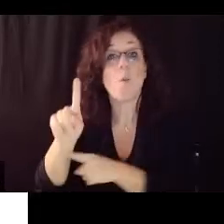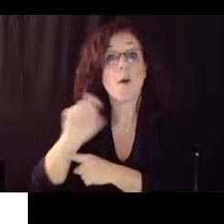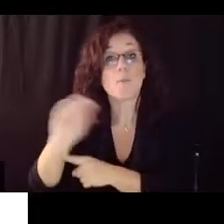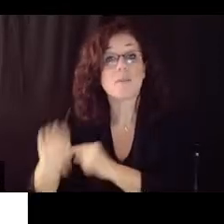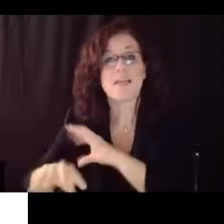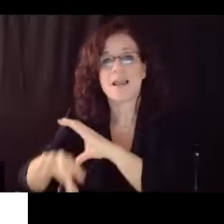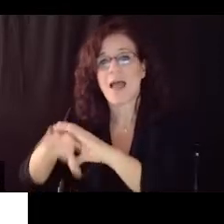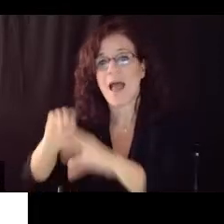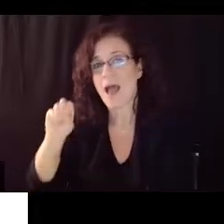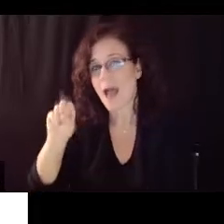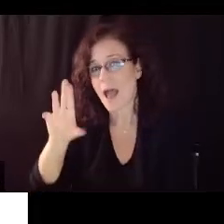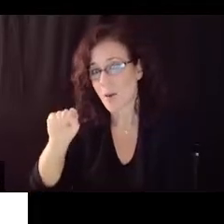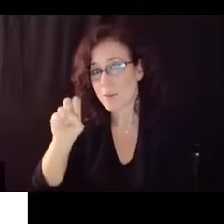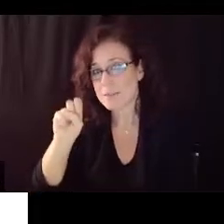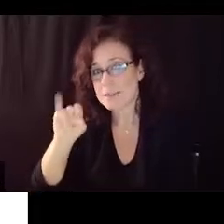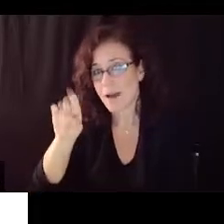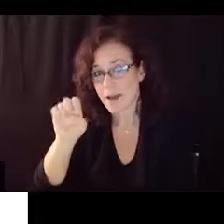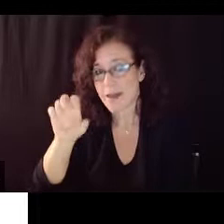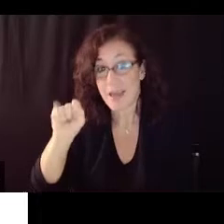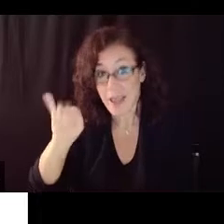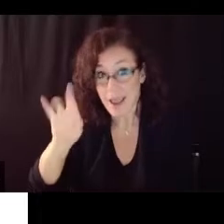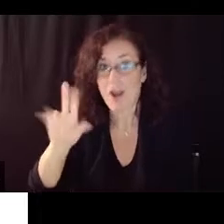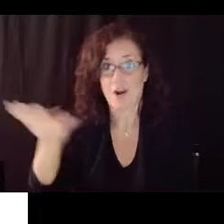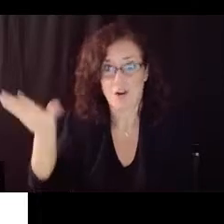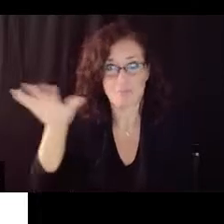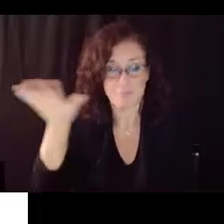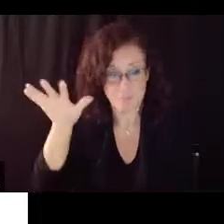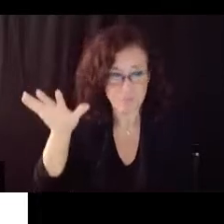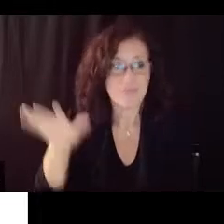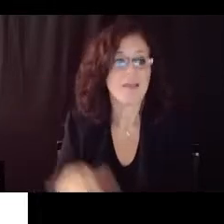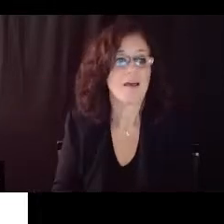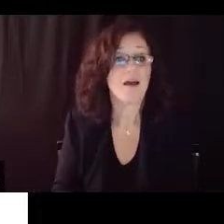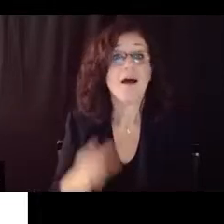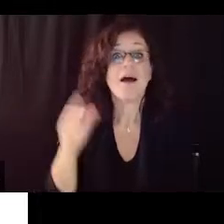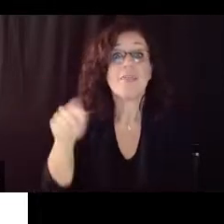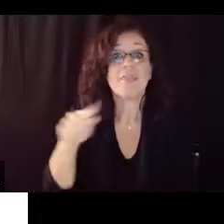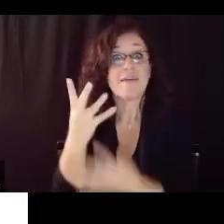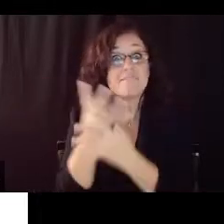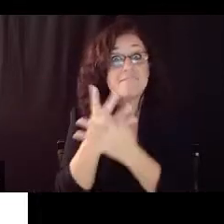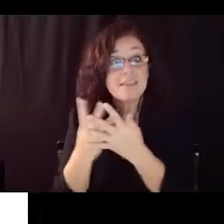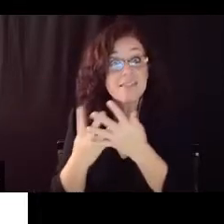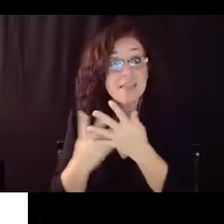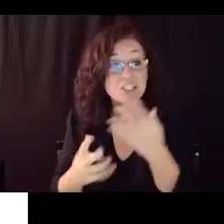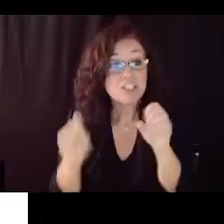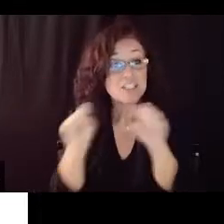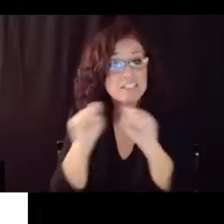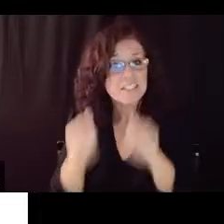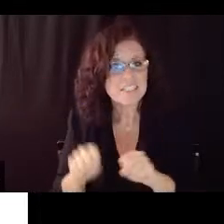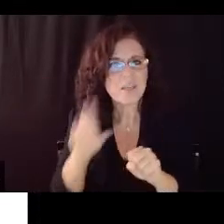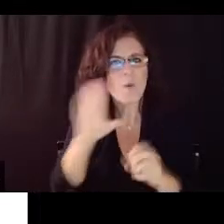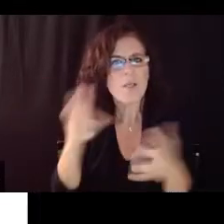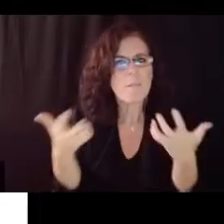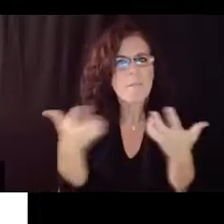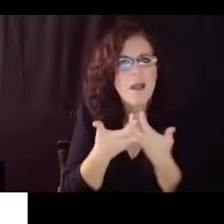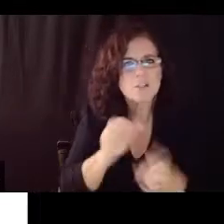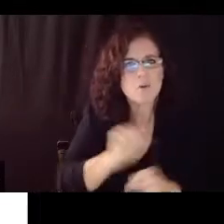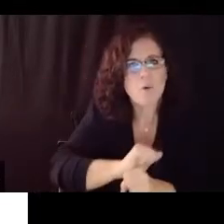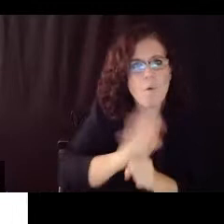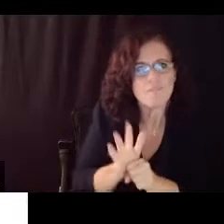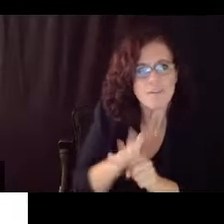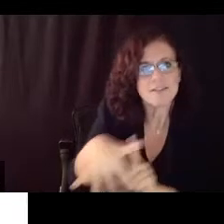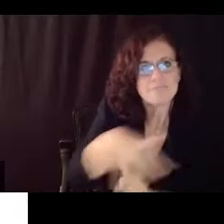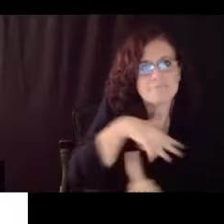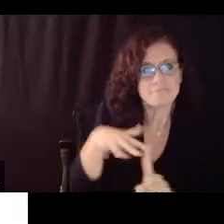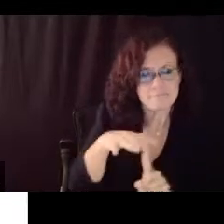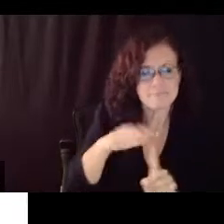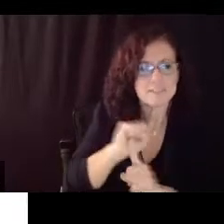and um change the covet the ventilation system to match kind of the covet situation where what you want is to have as